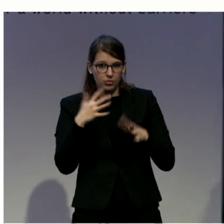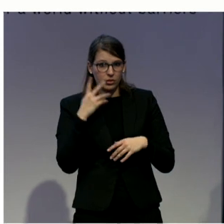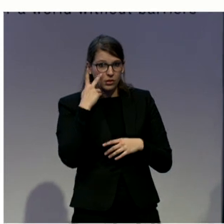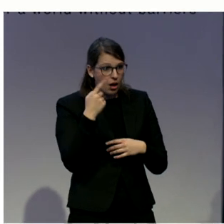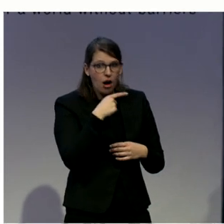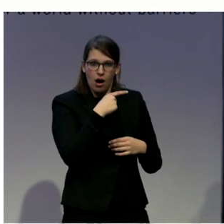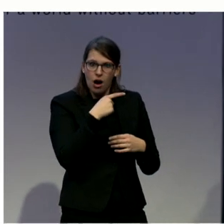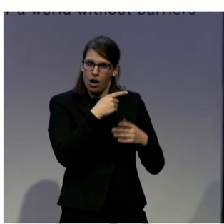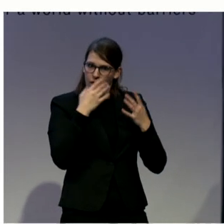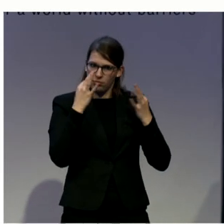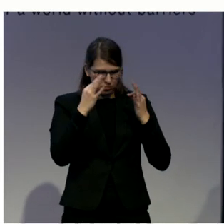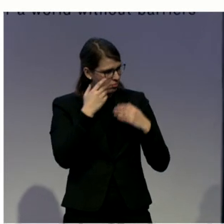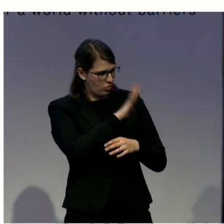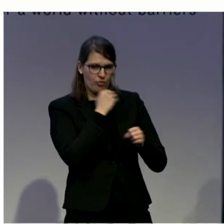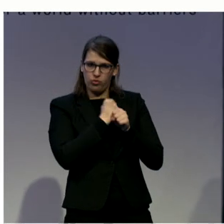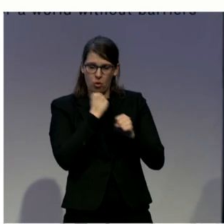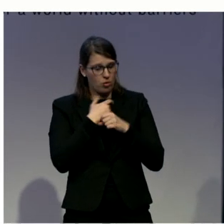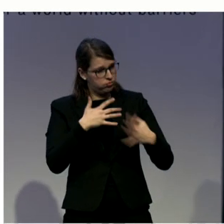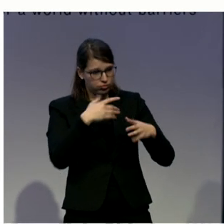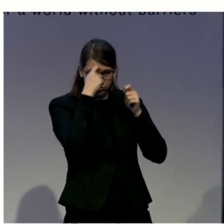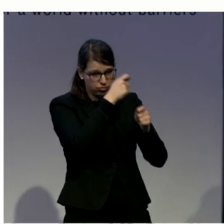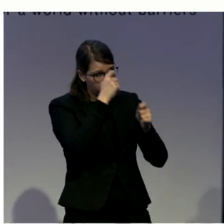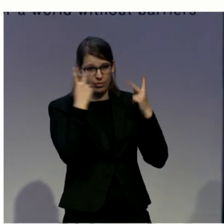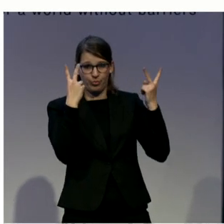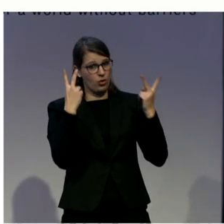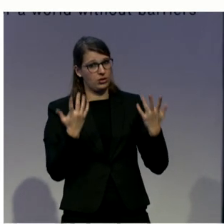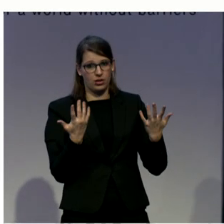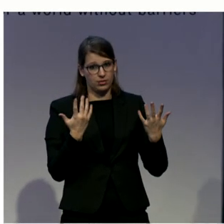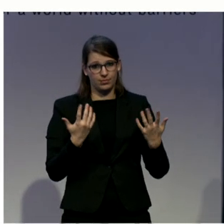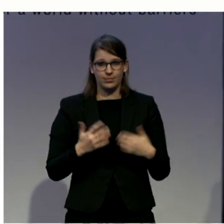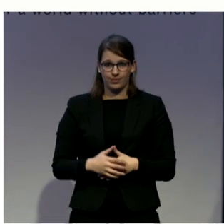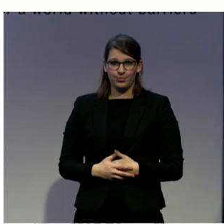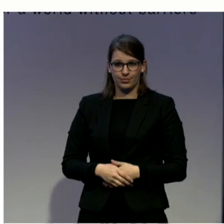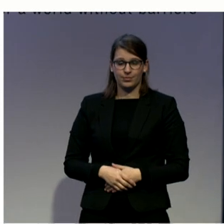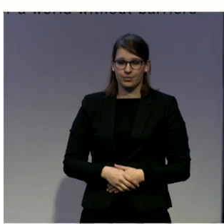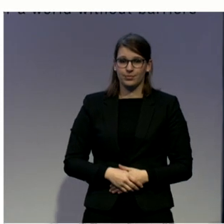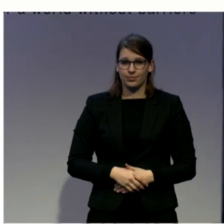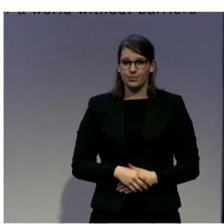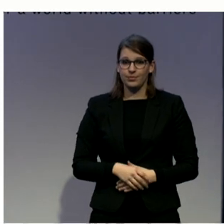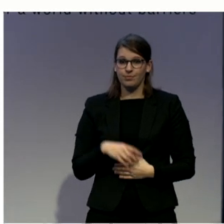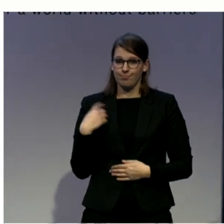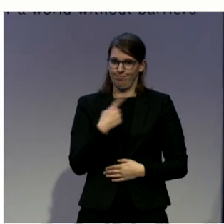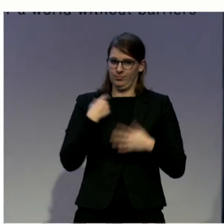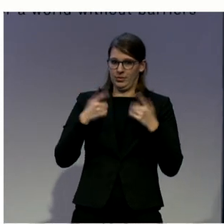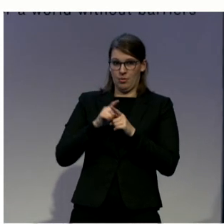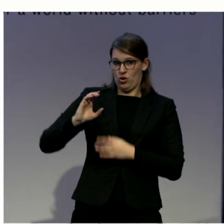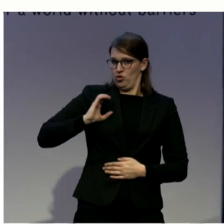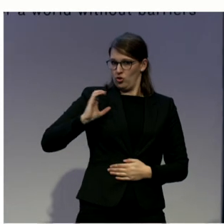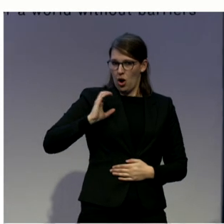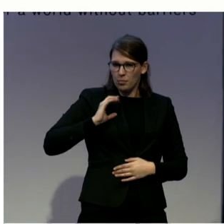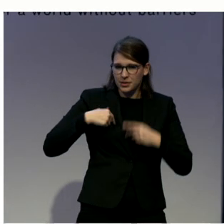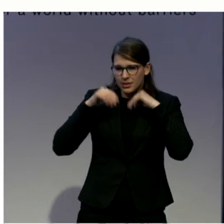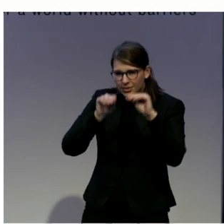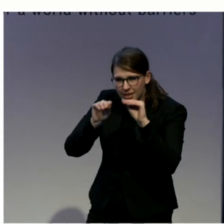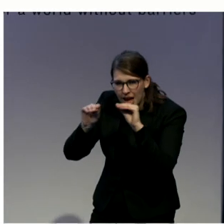important it is for them to have this understanding. And we are training police officers, prosecutors, and all